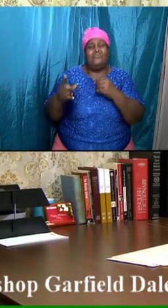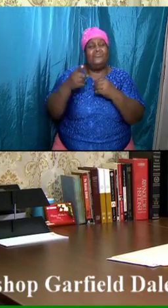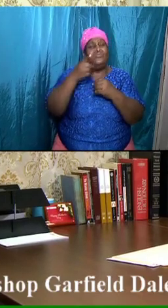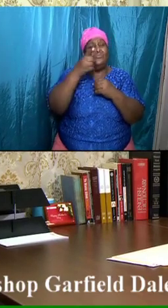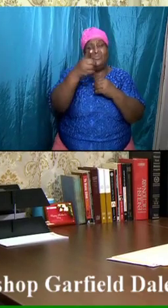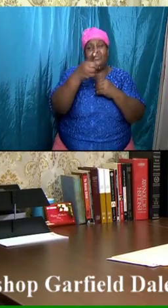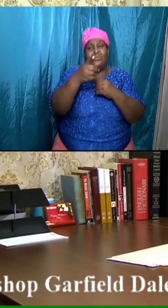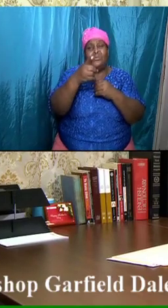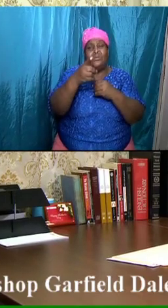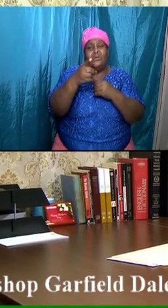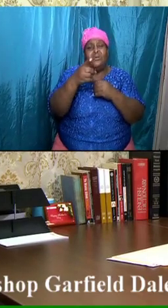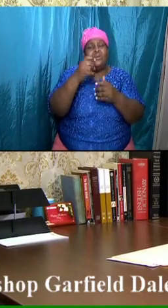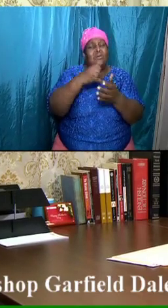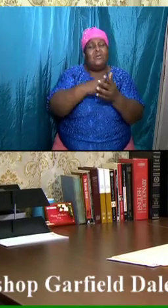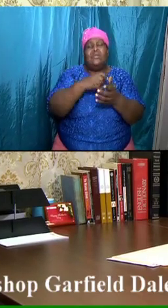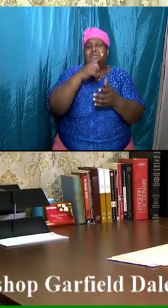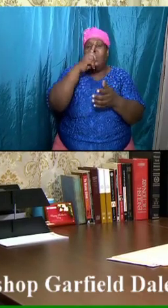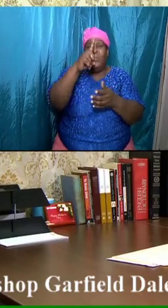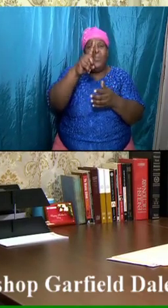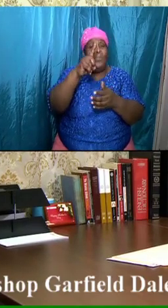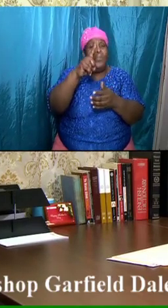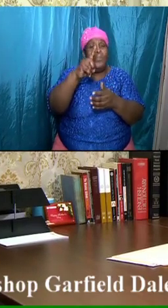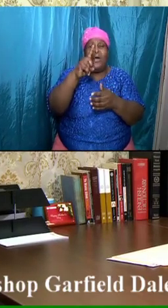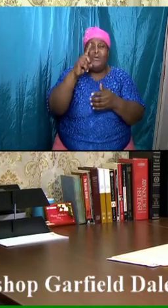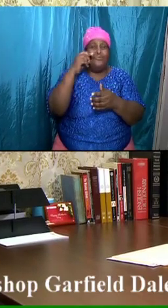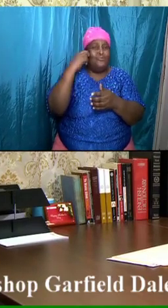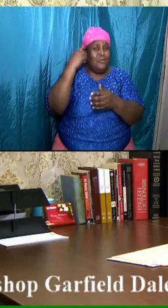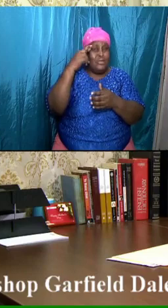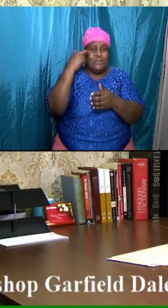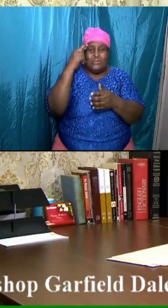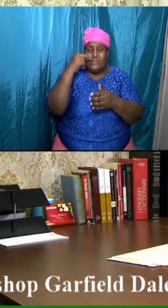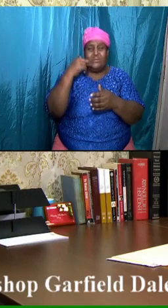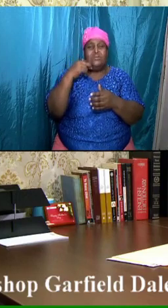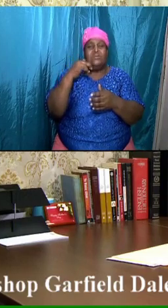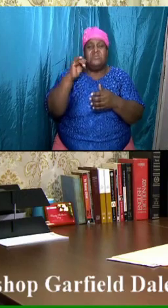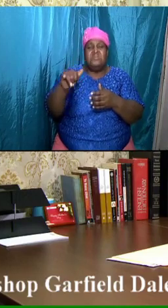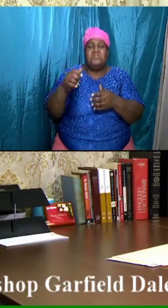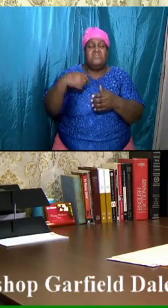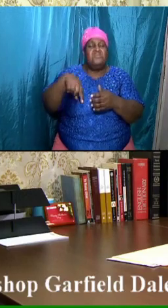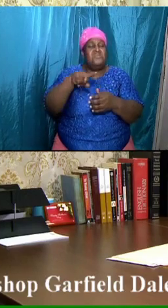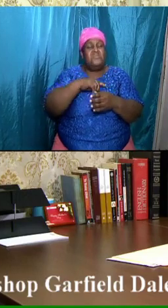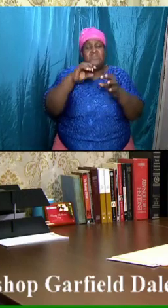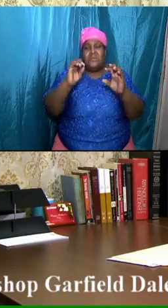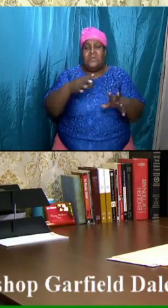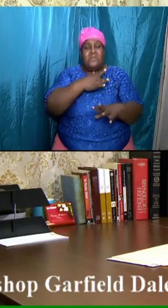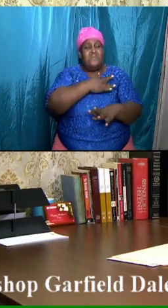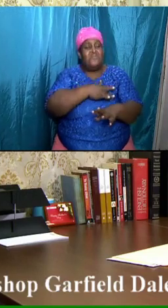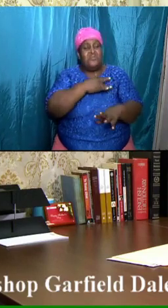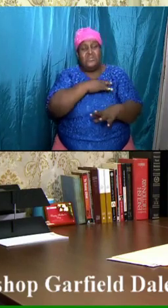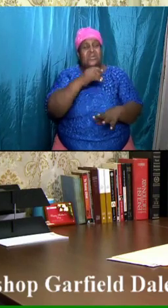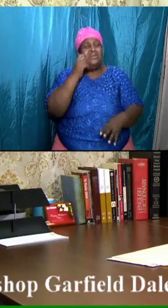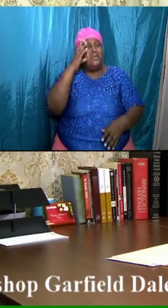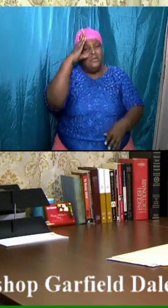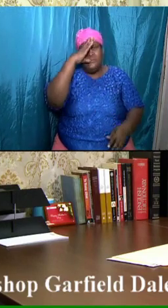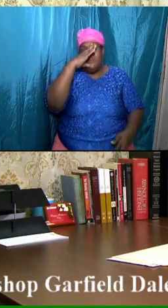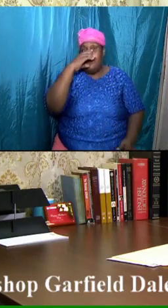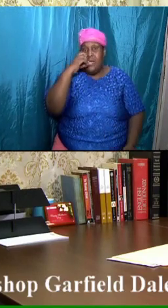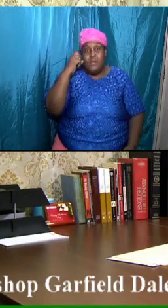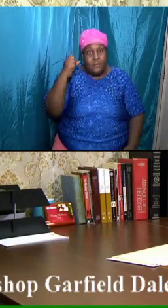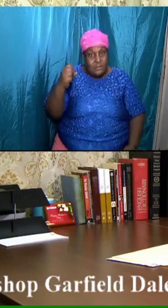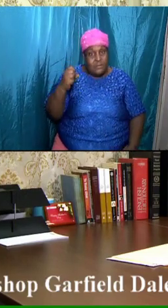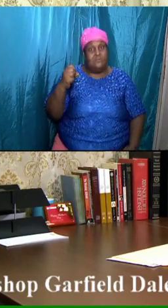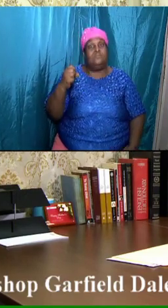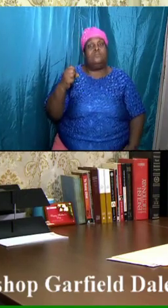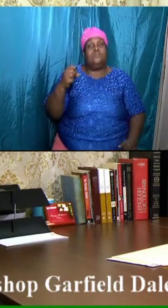is for one reason, so that we can appreciate and understand the seriousness of the things that are coming